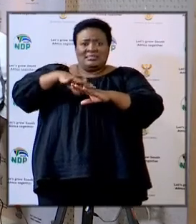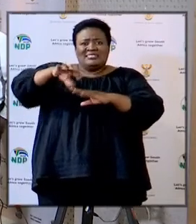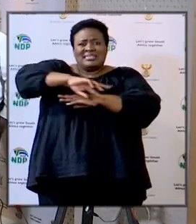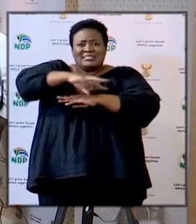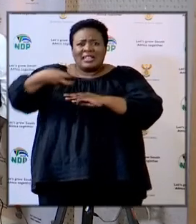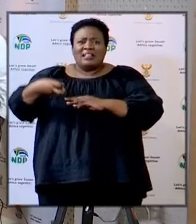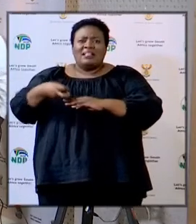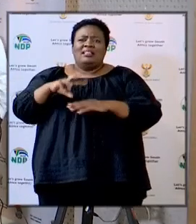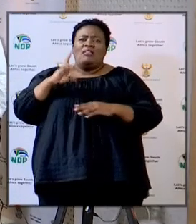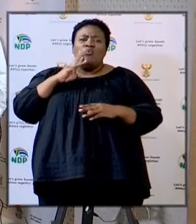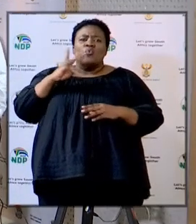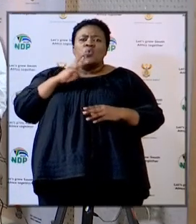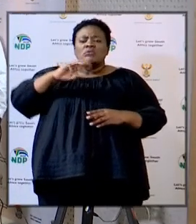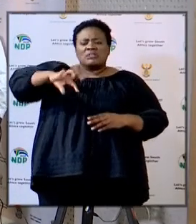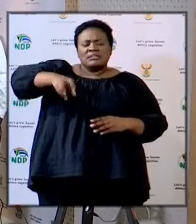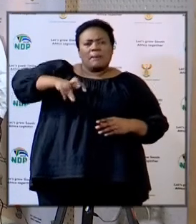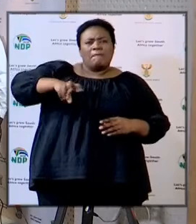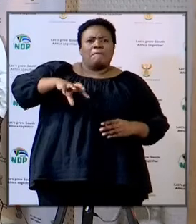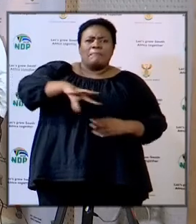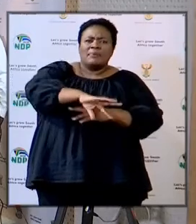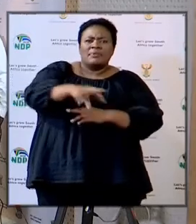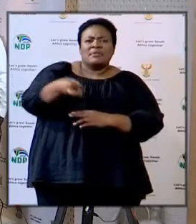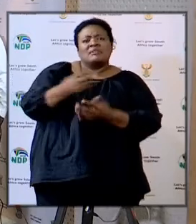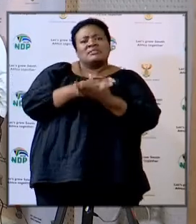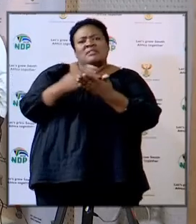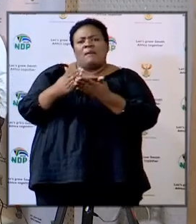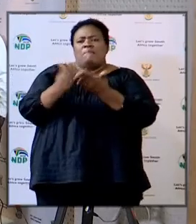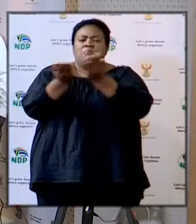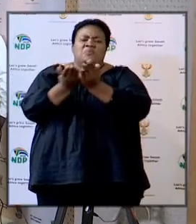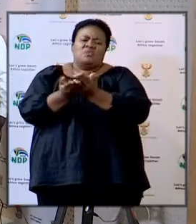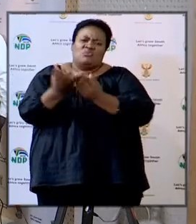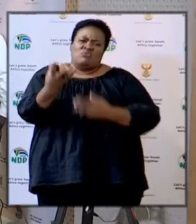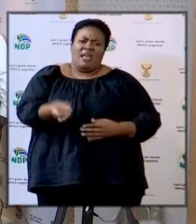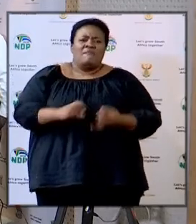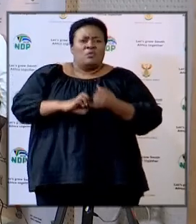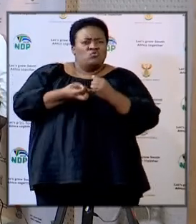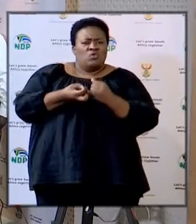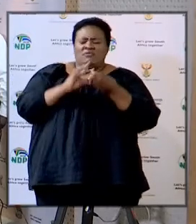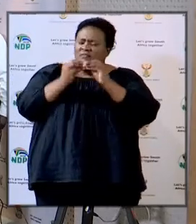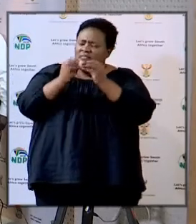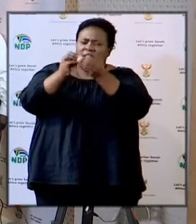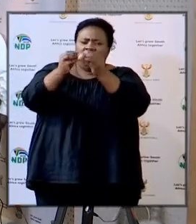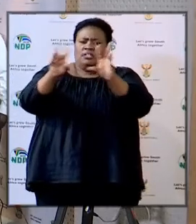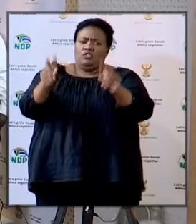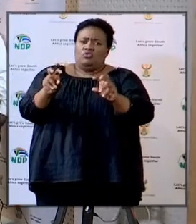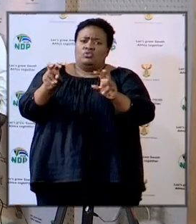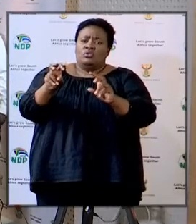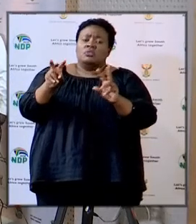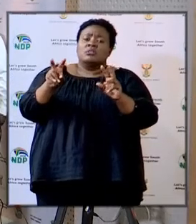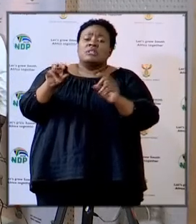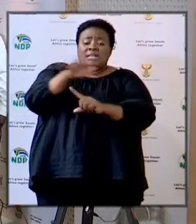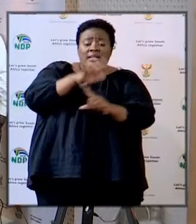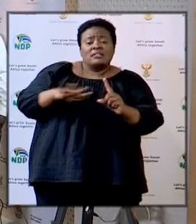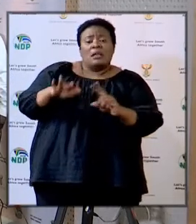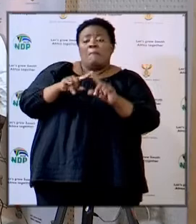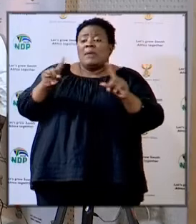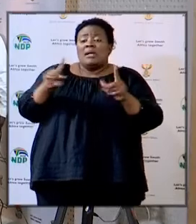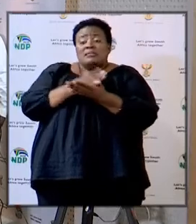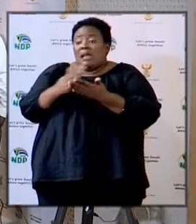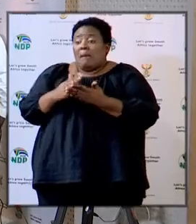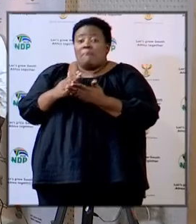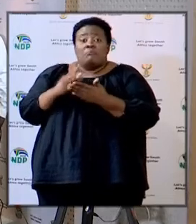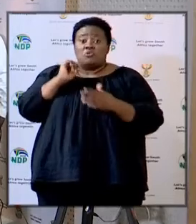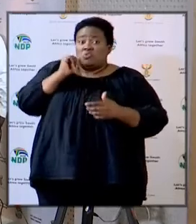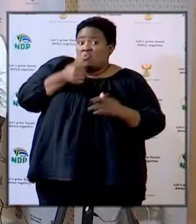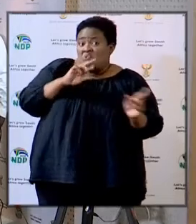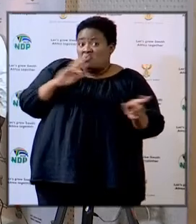water taps in some of the institutions that we have even though we are trying to fix that situation we really believe some of them